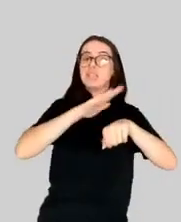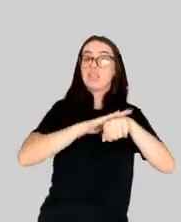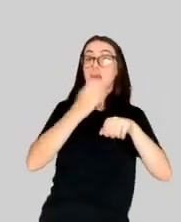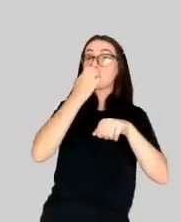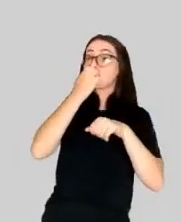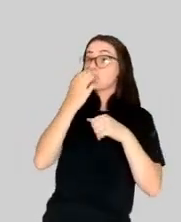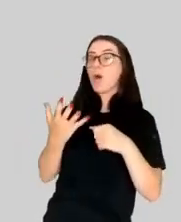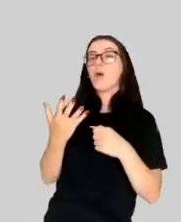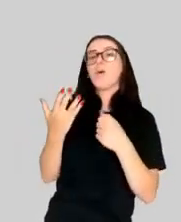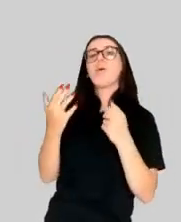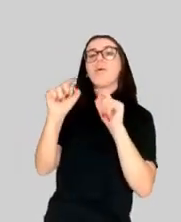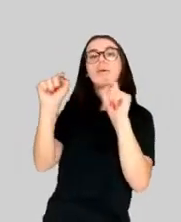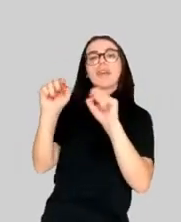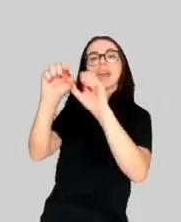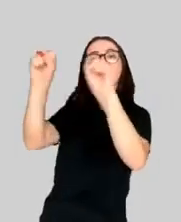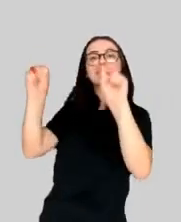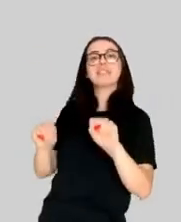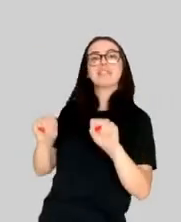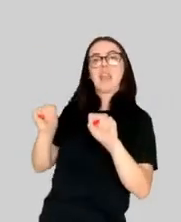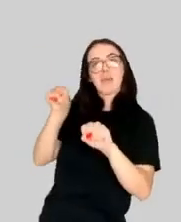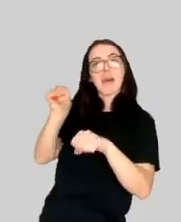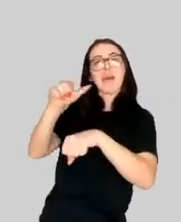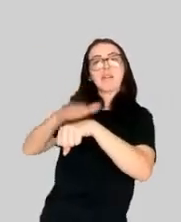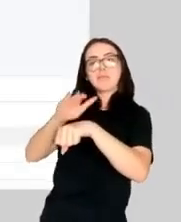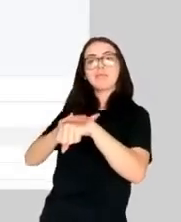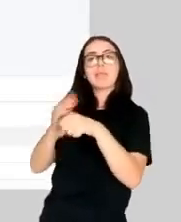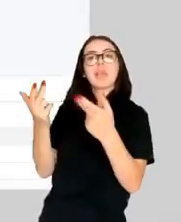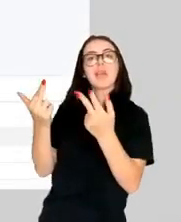but we don't have to keep living that way in the future.